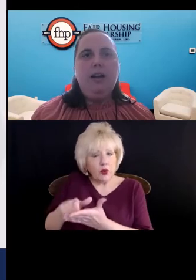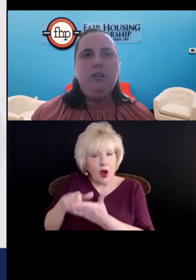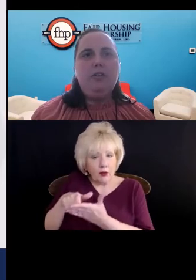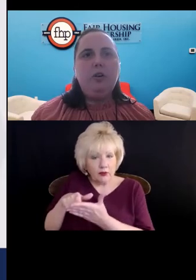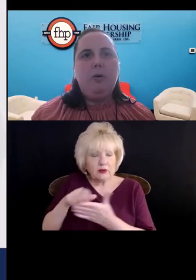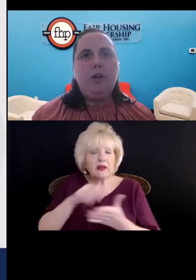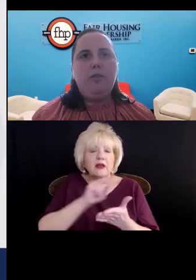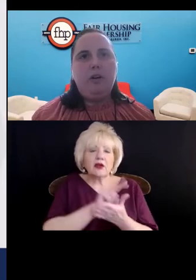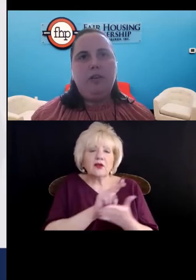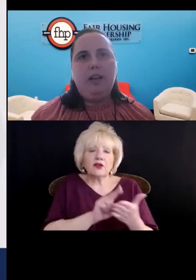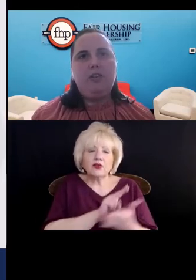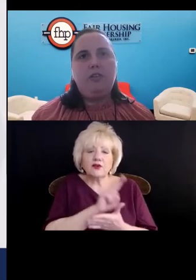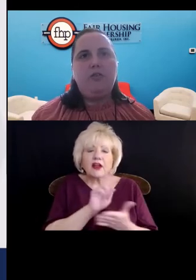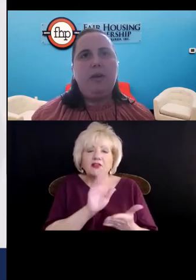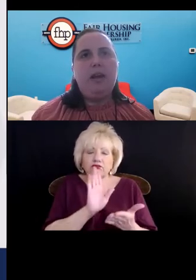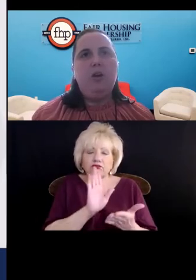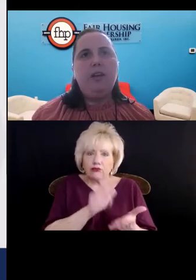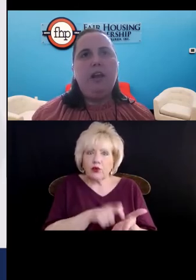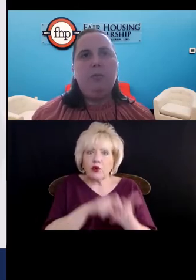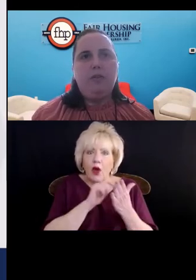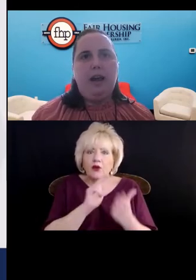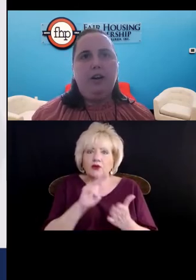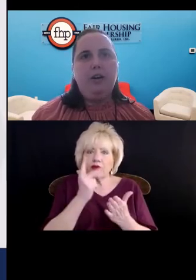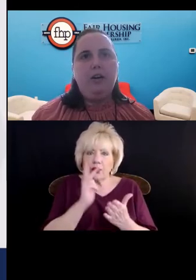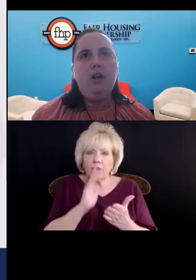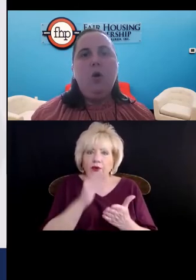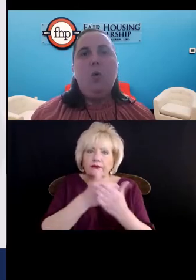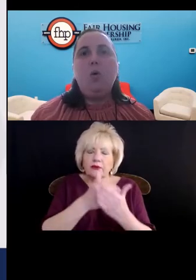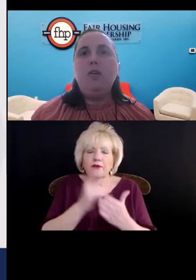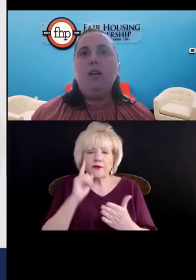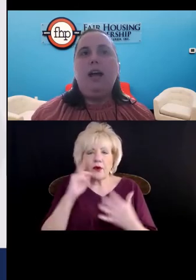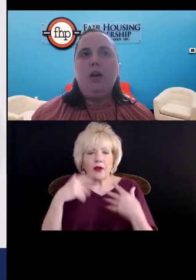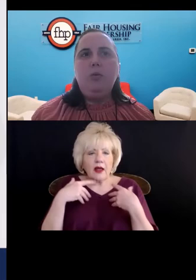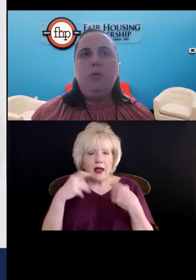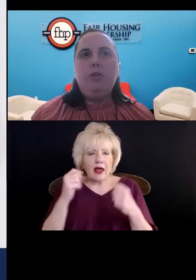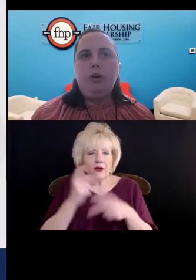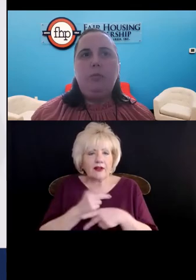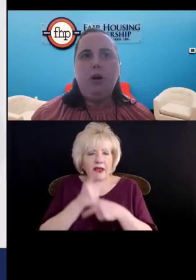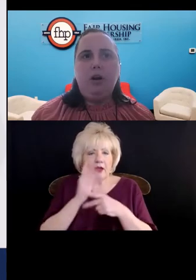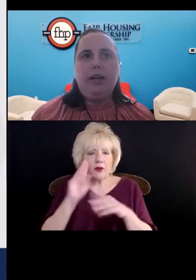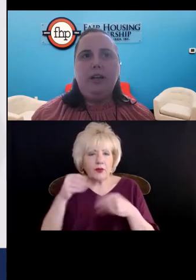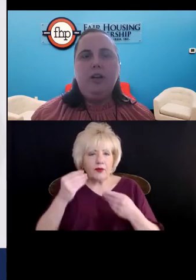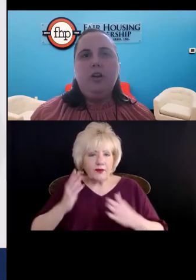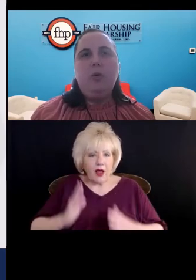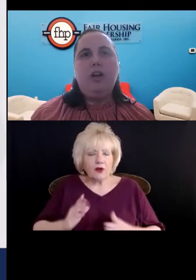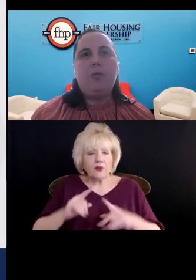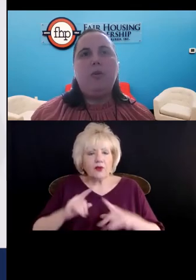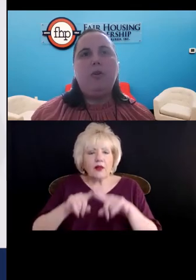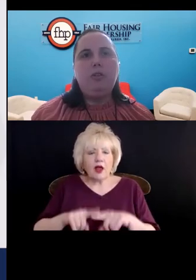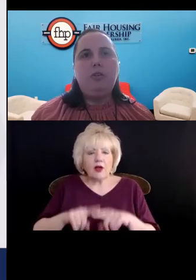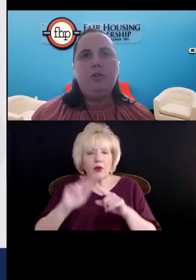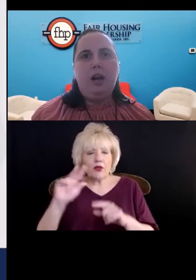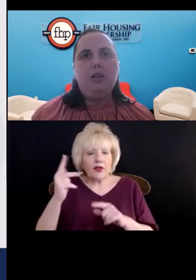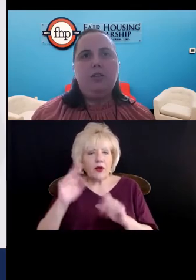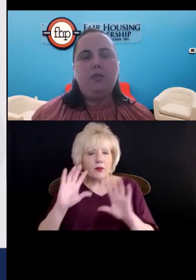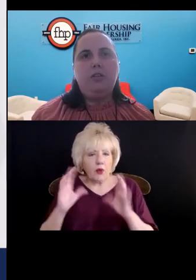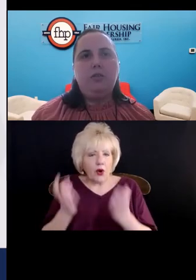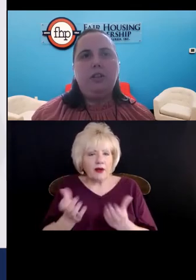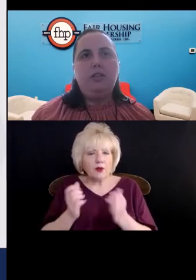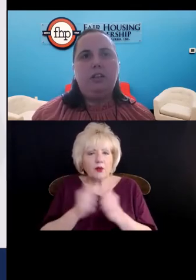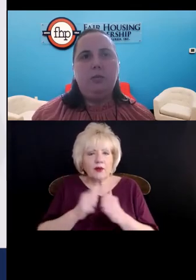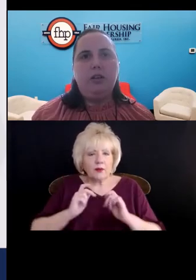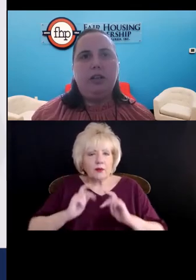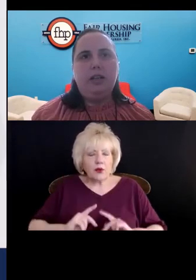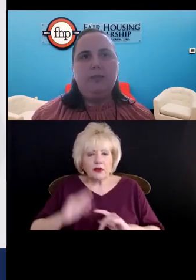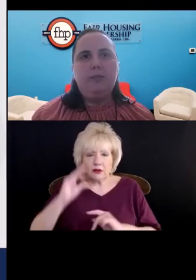requires third-party verification from a healthcare provider or reliable third party who has personal knowledge of